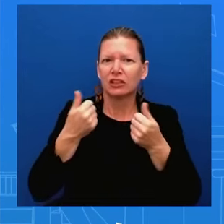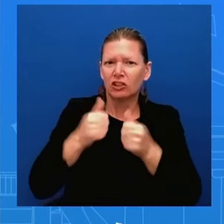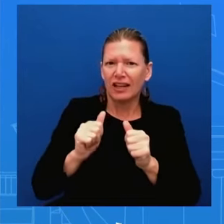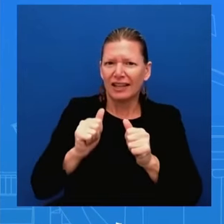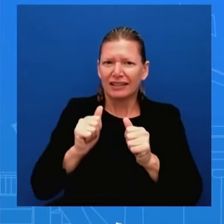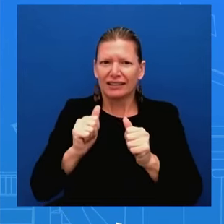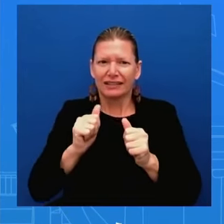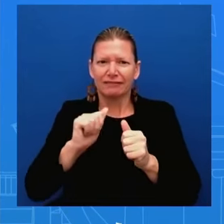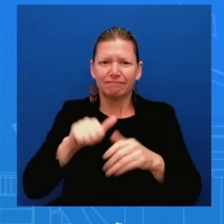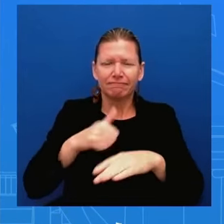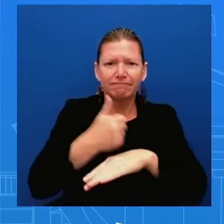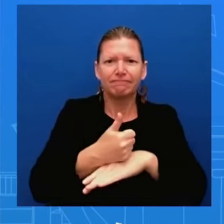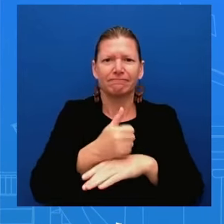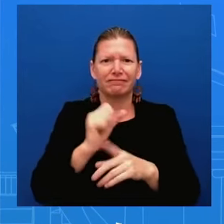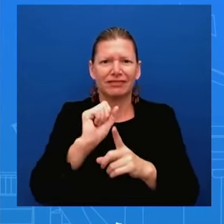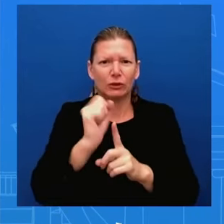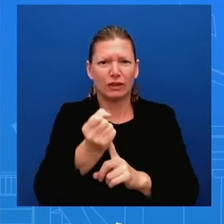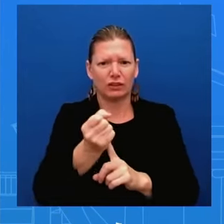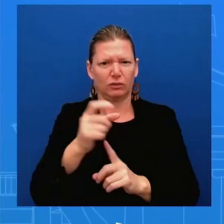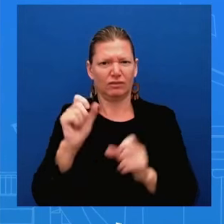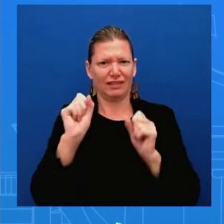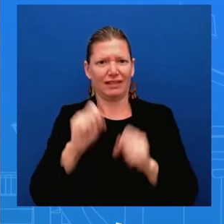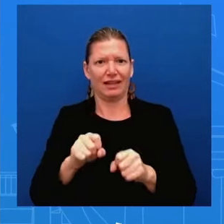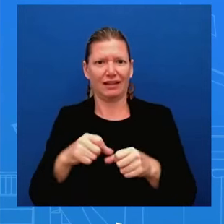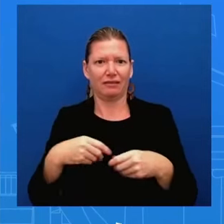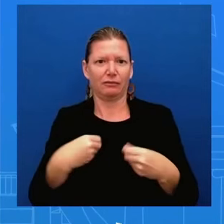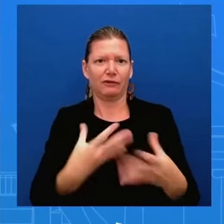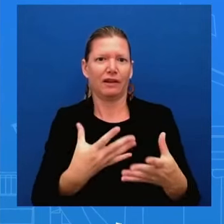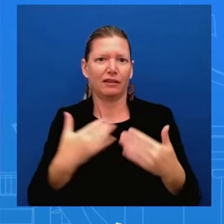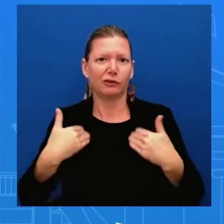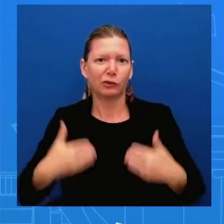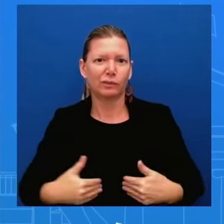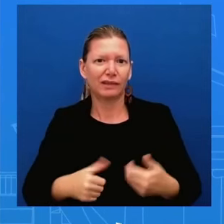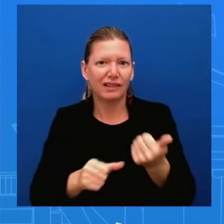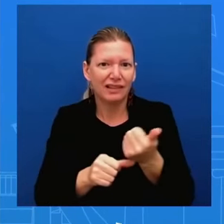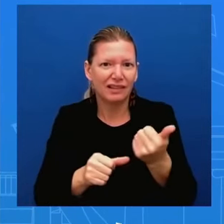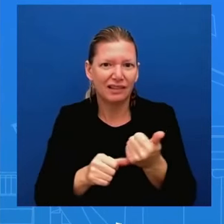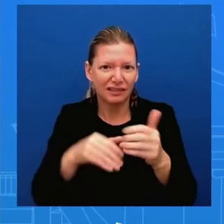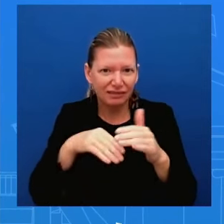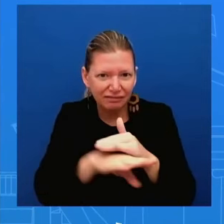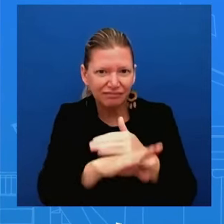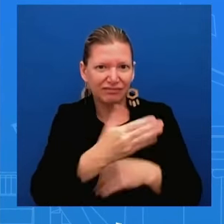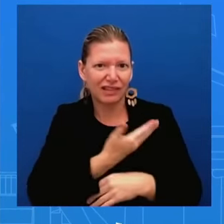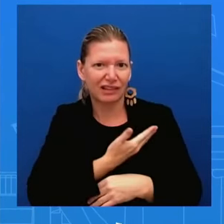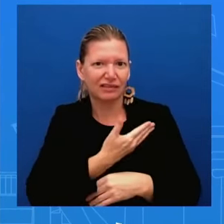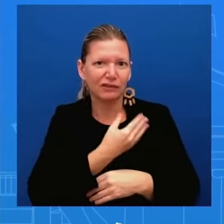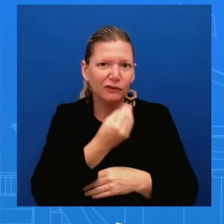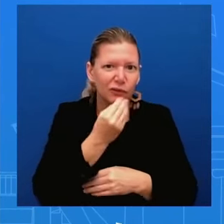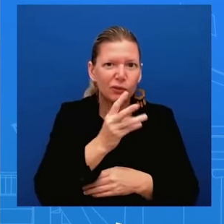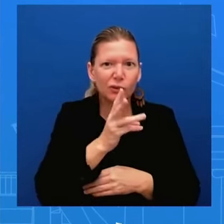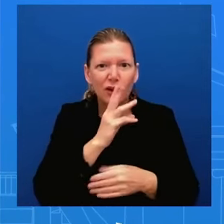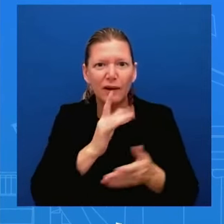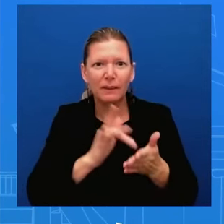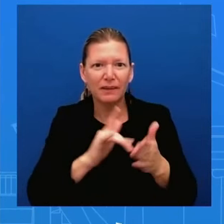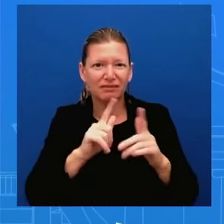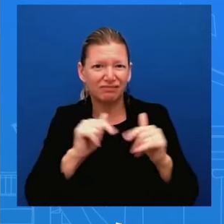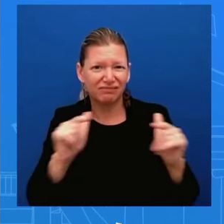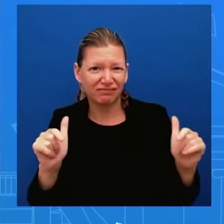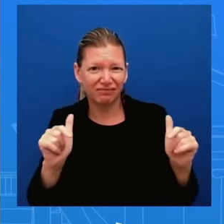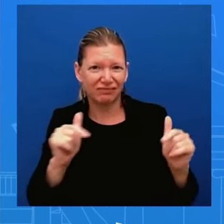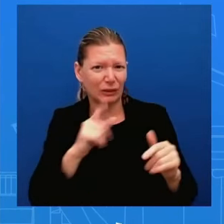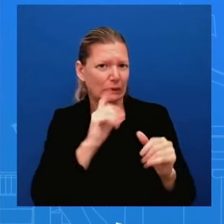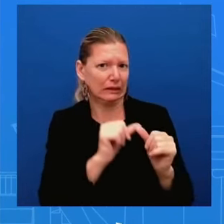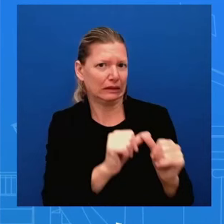into gaza more obviously gaza more broadly and so look we're going to continue that work we're going to continue to have those conversations